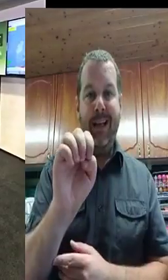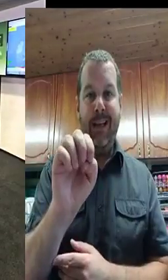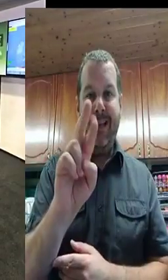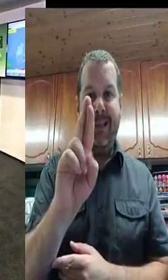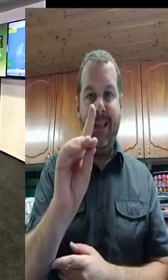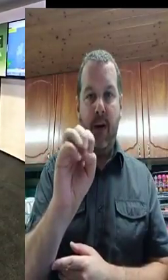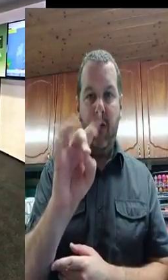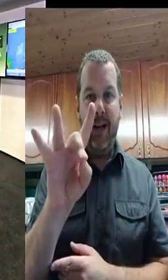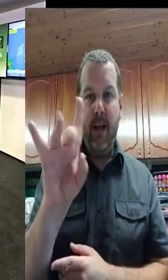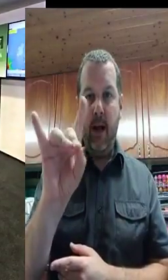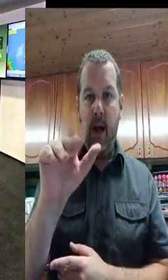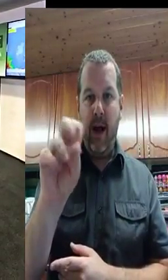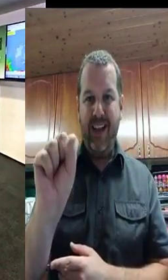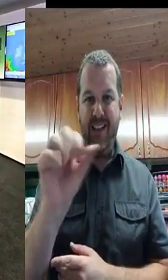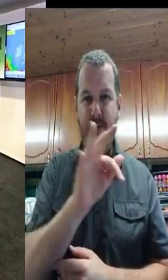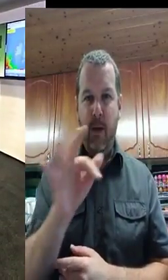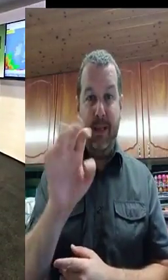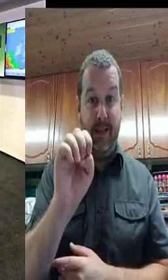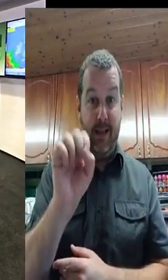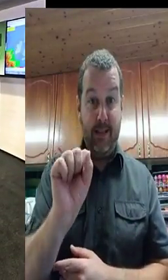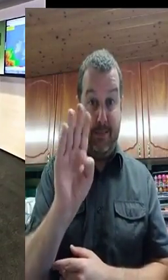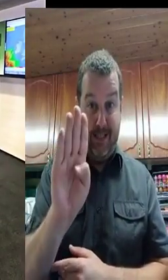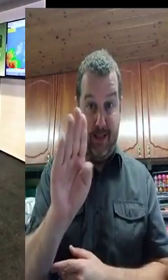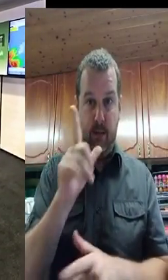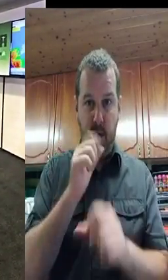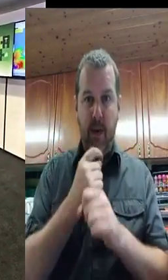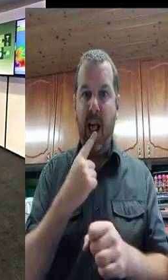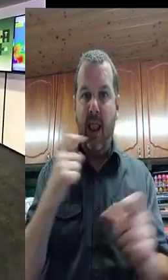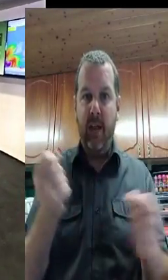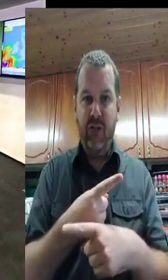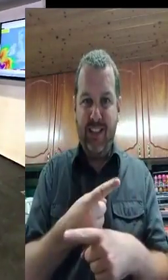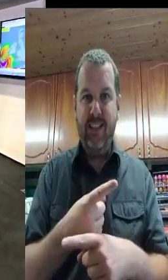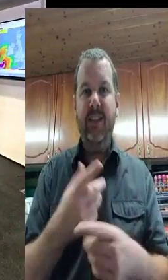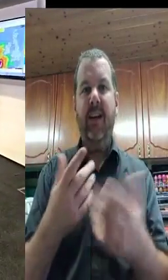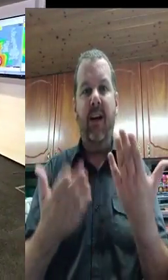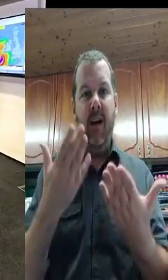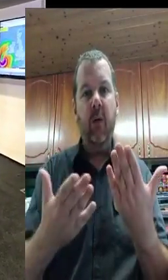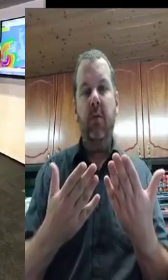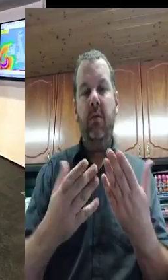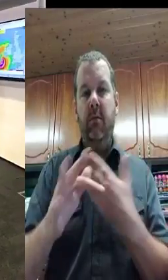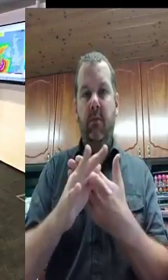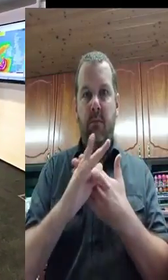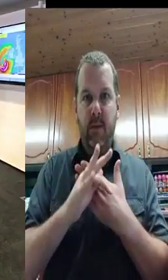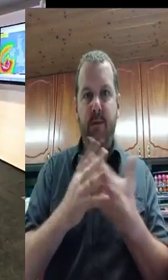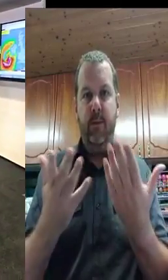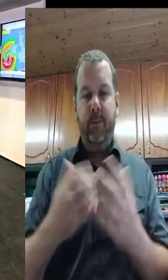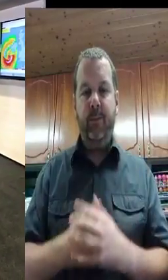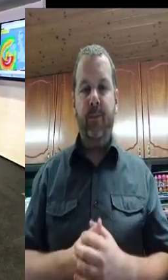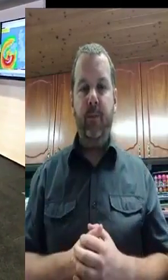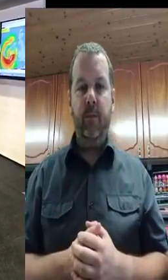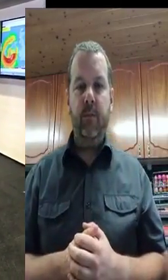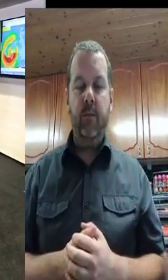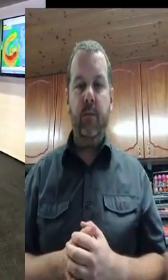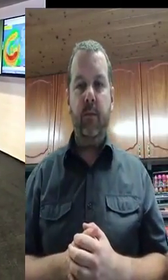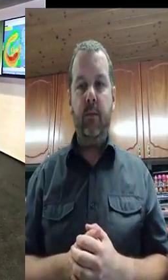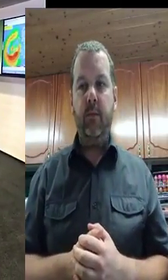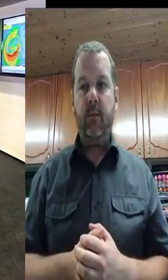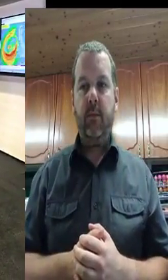supplies to our customers. Our focus over the next 36 hours will be making situations safe where wires are underground.